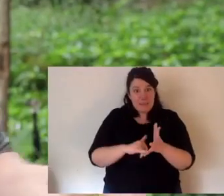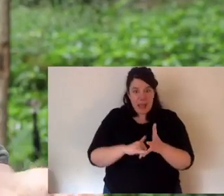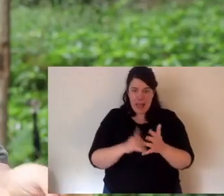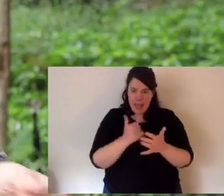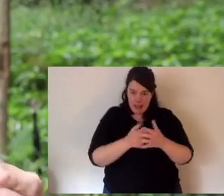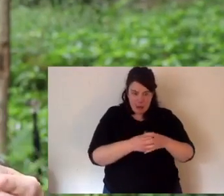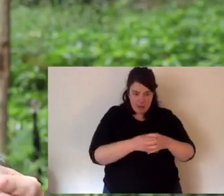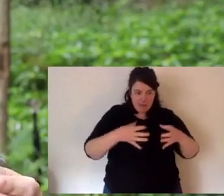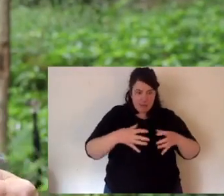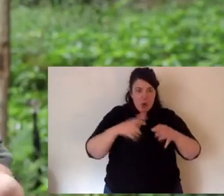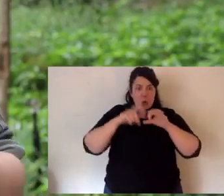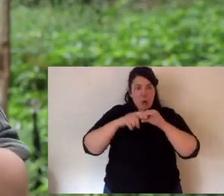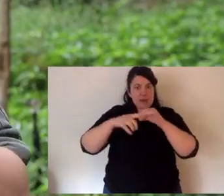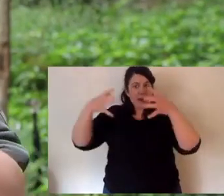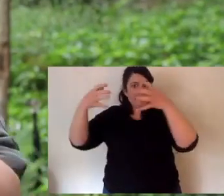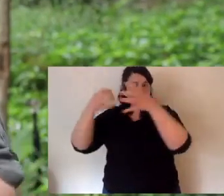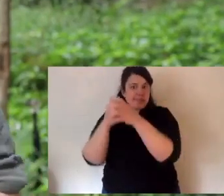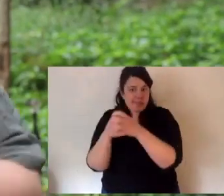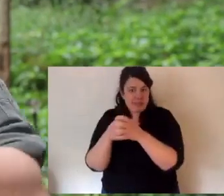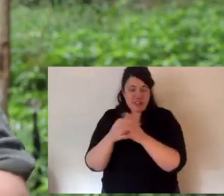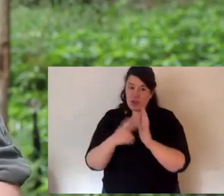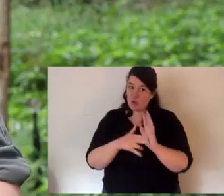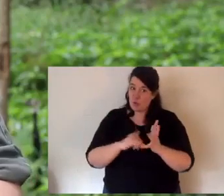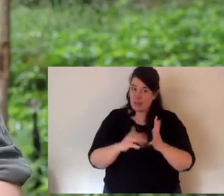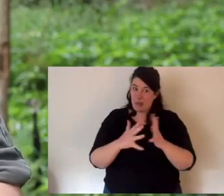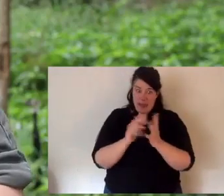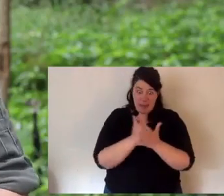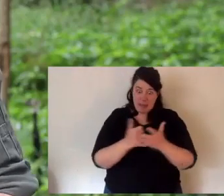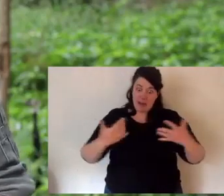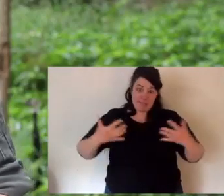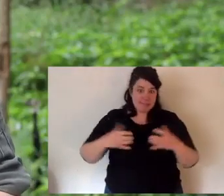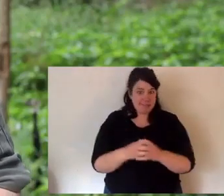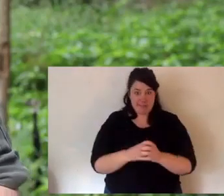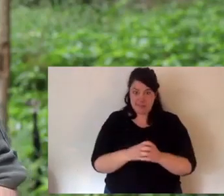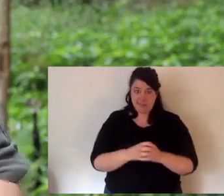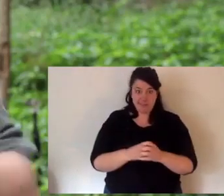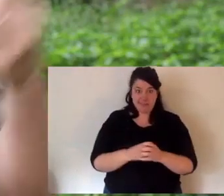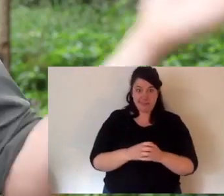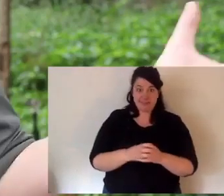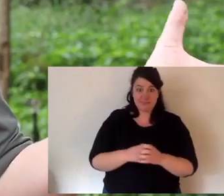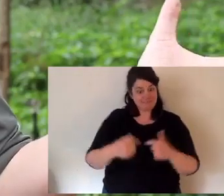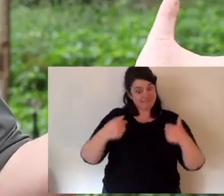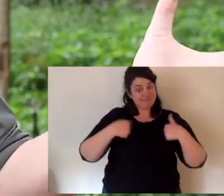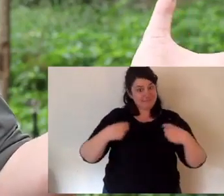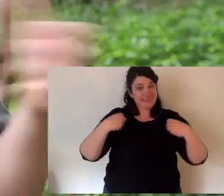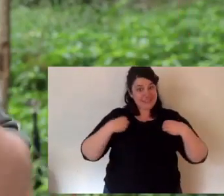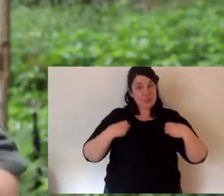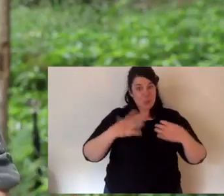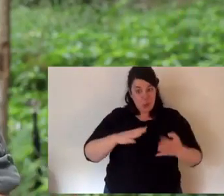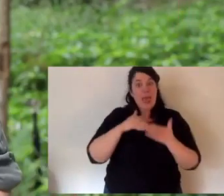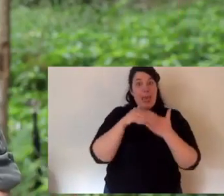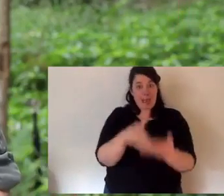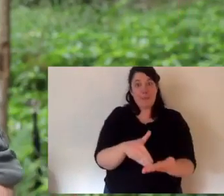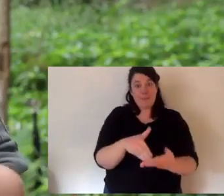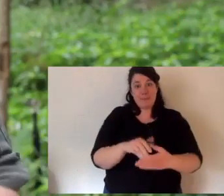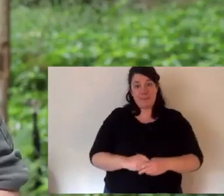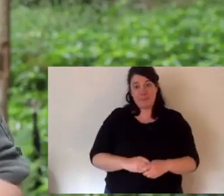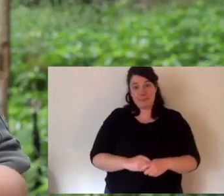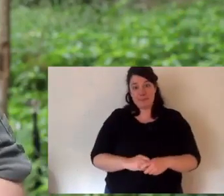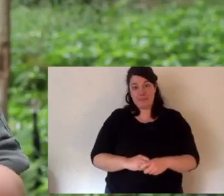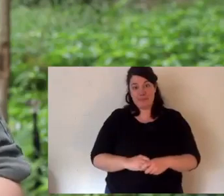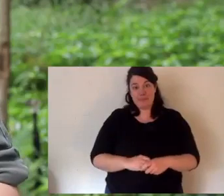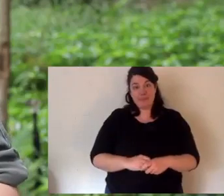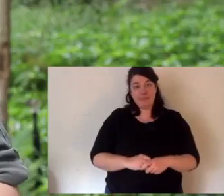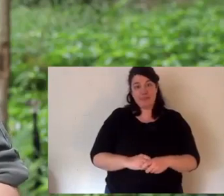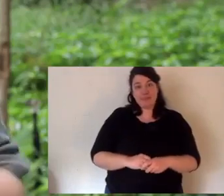so many quolls. But whose problem is it? In Tasmania, they're doing better than Queensland. In New South Wales, they're not